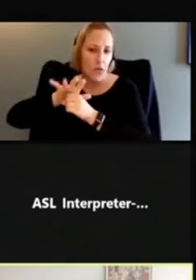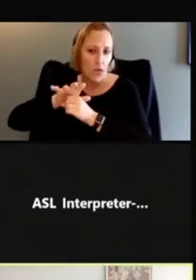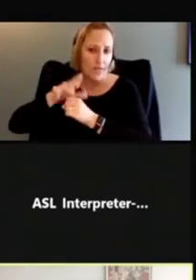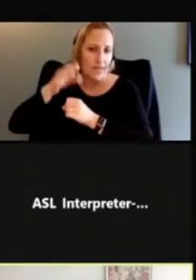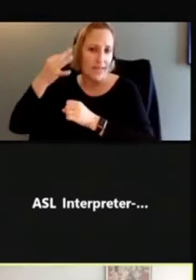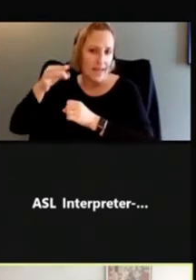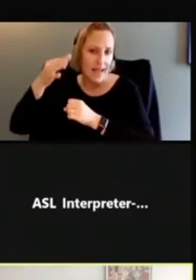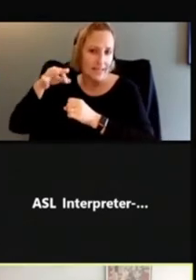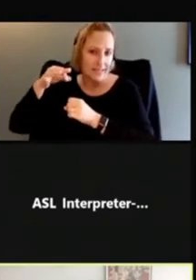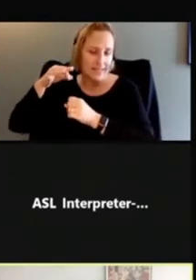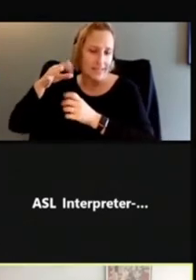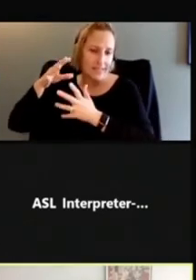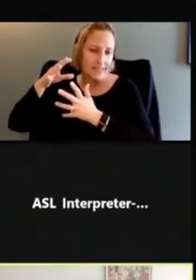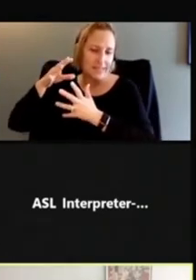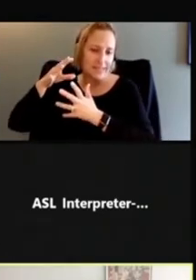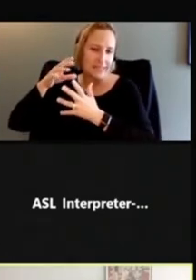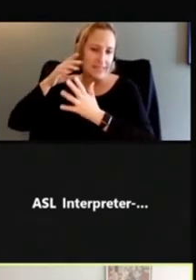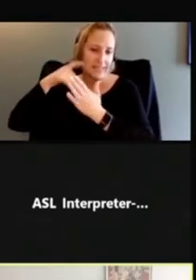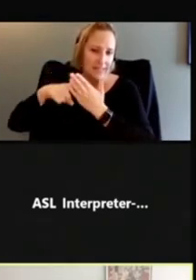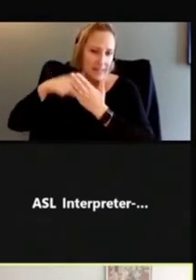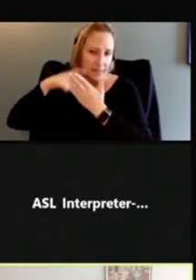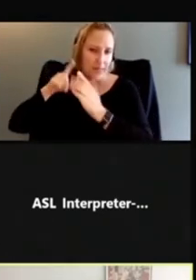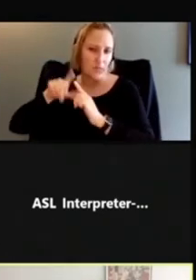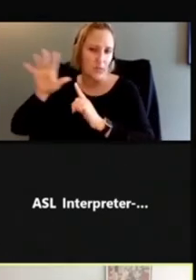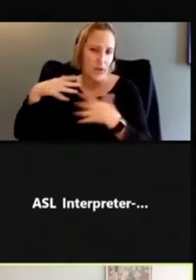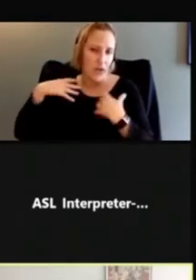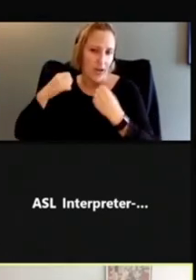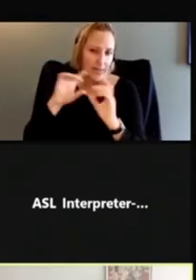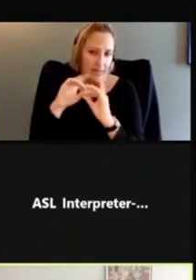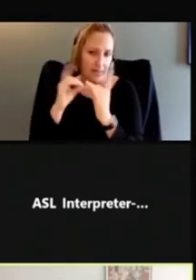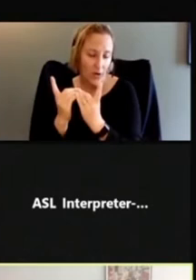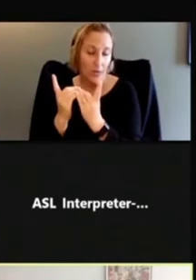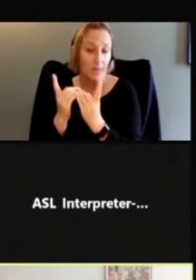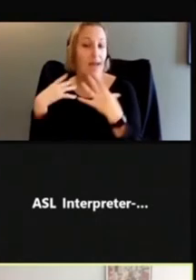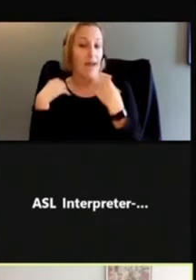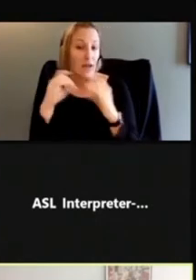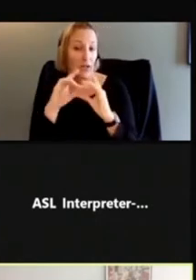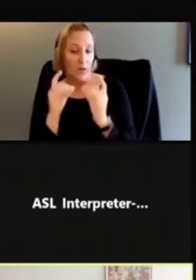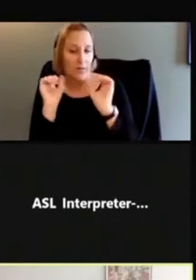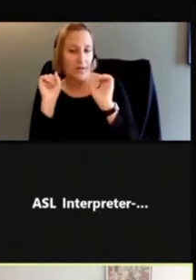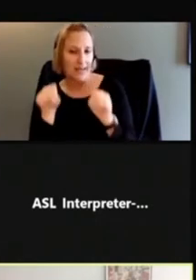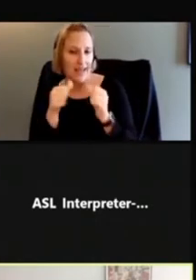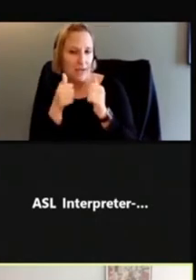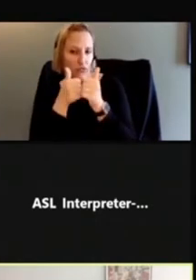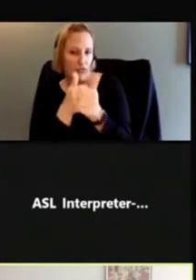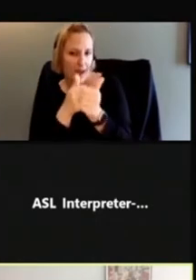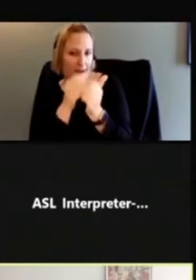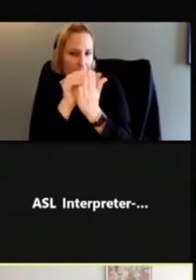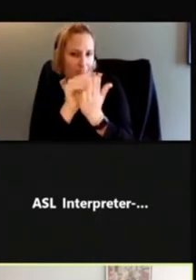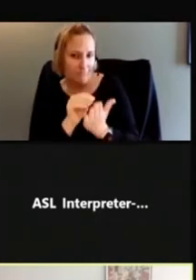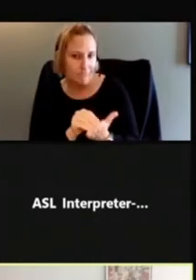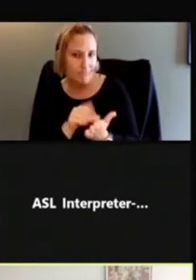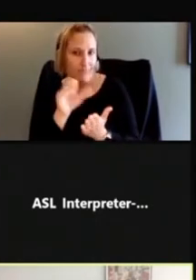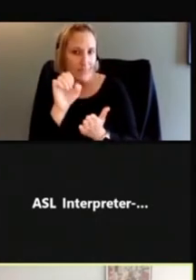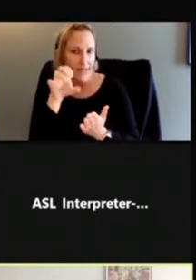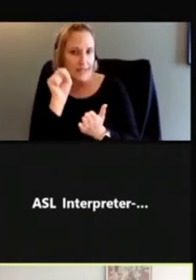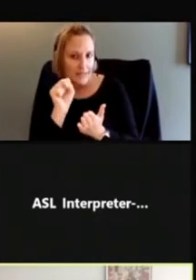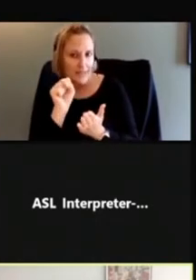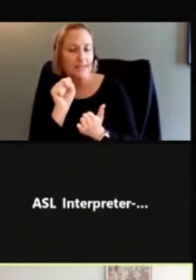and allows health departments to more easily track COVID-19 cases in their area and keep up with contact tracing.